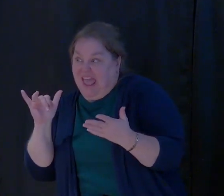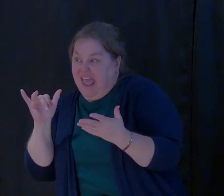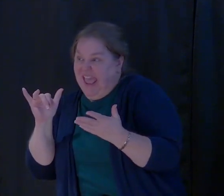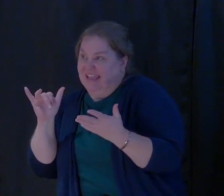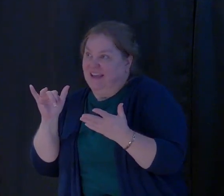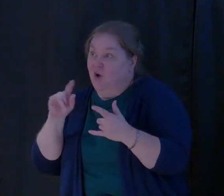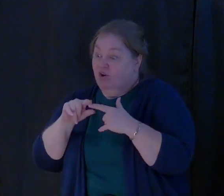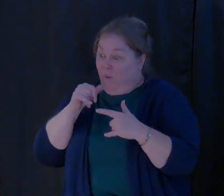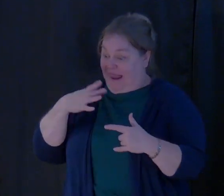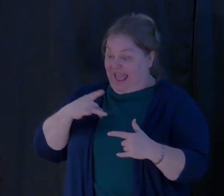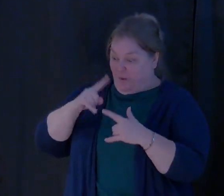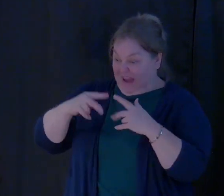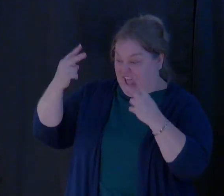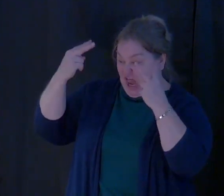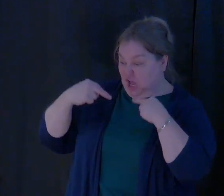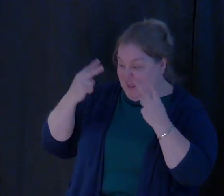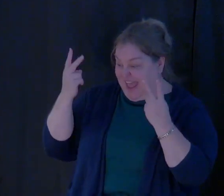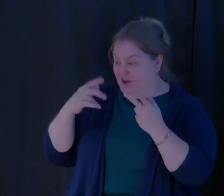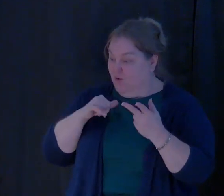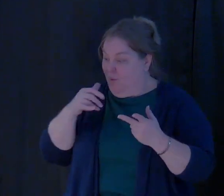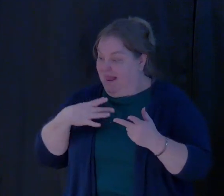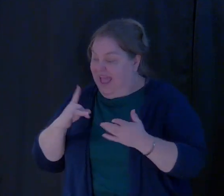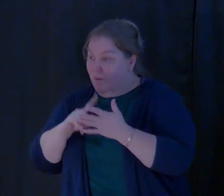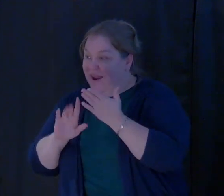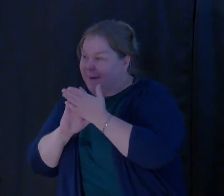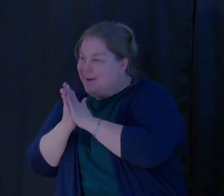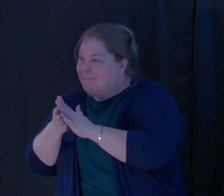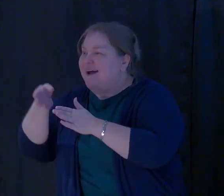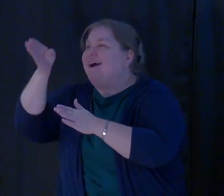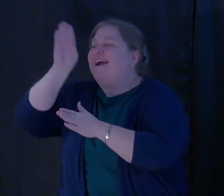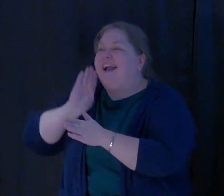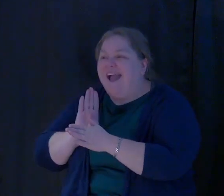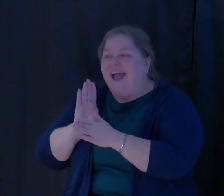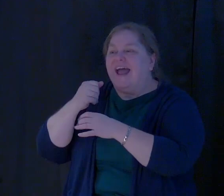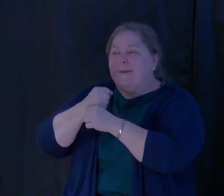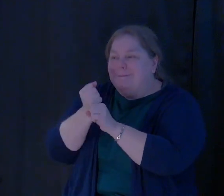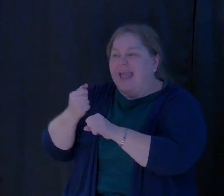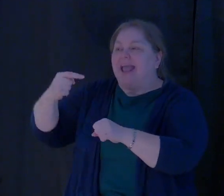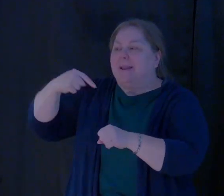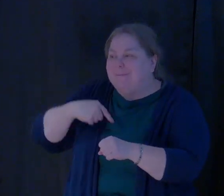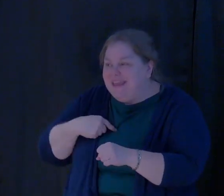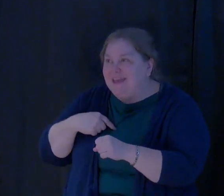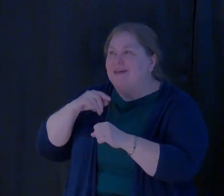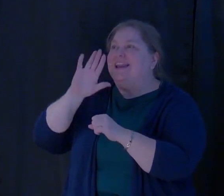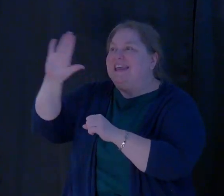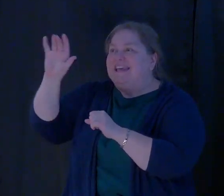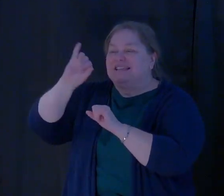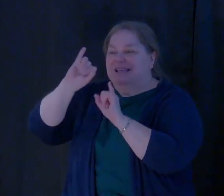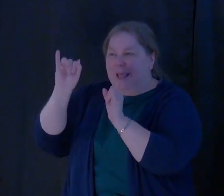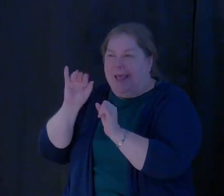like what I've become, but God created me in value to be in his image, to be exactly what he wanted me to be.